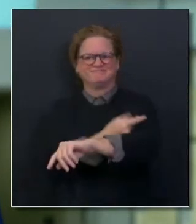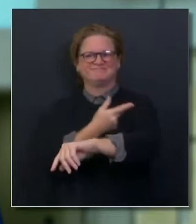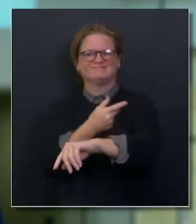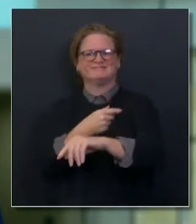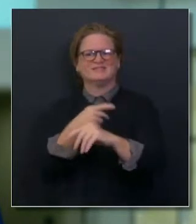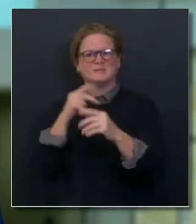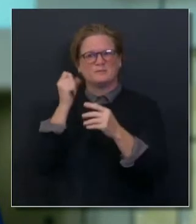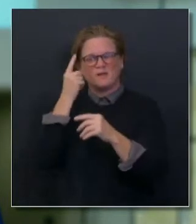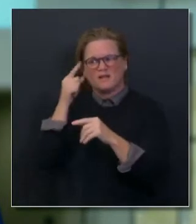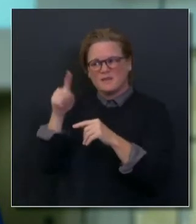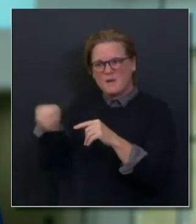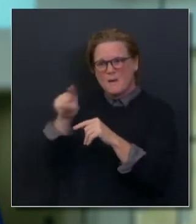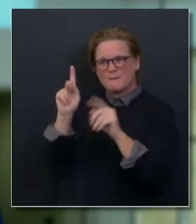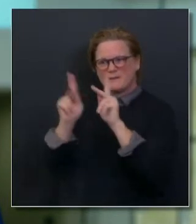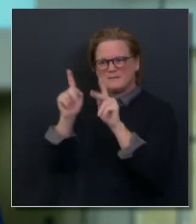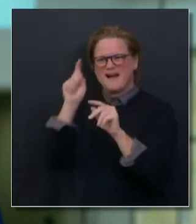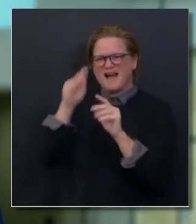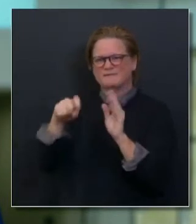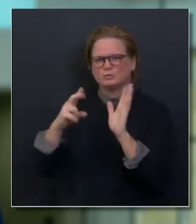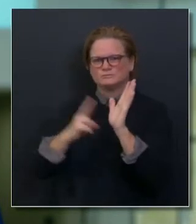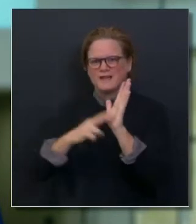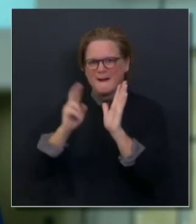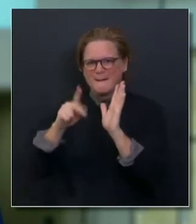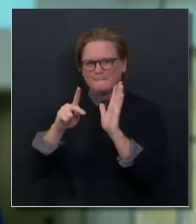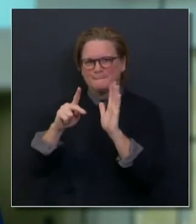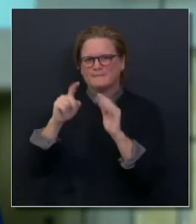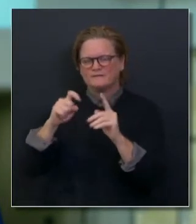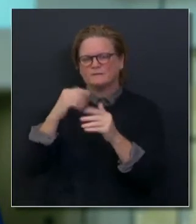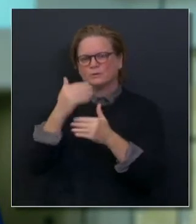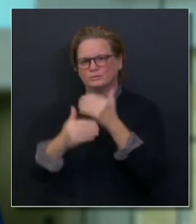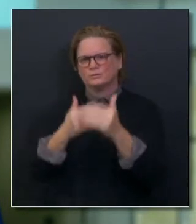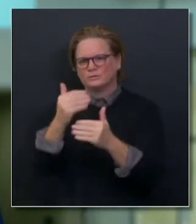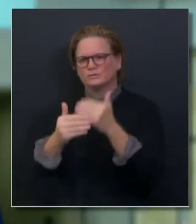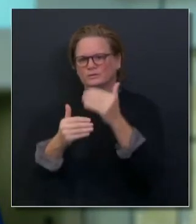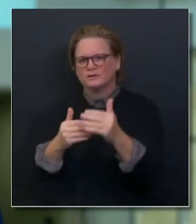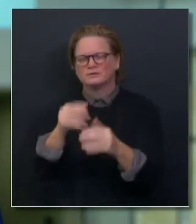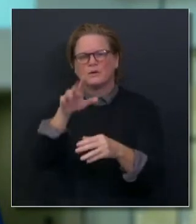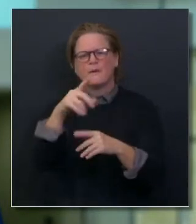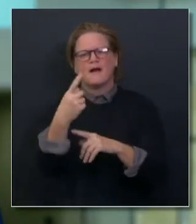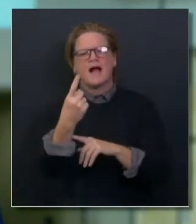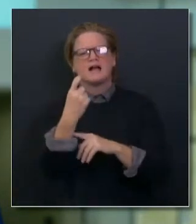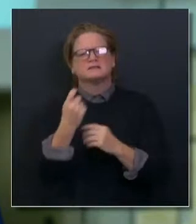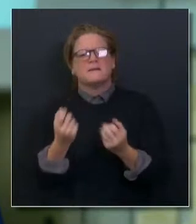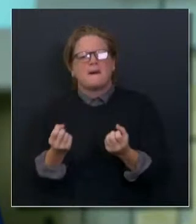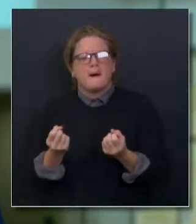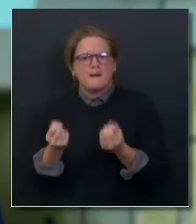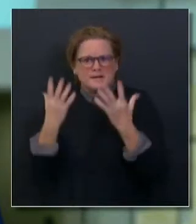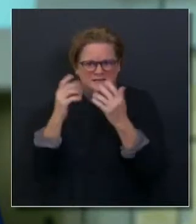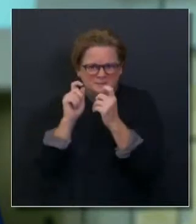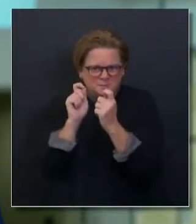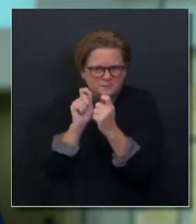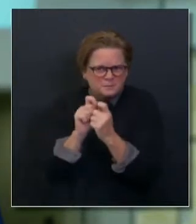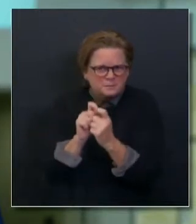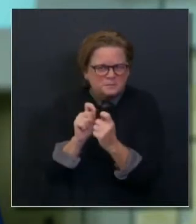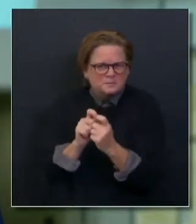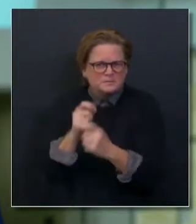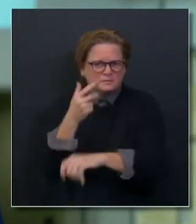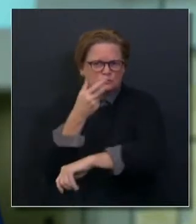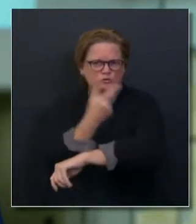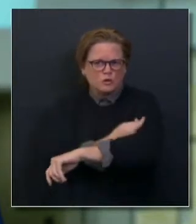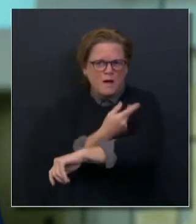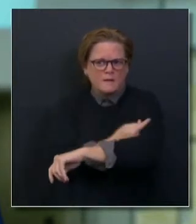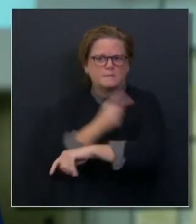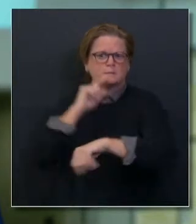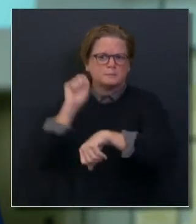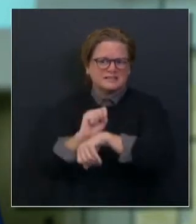second question about how quickly will we be able to identify the number of doses on a given day and then be able to